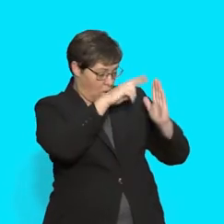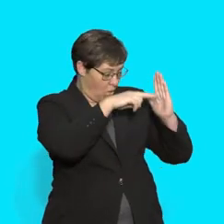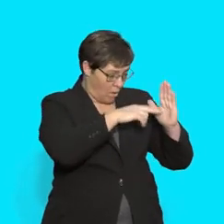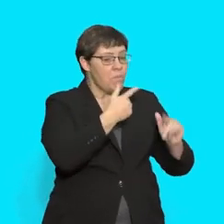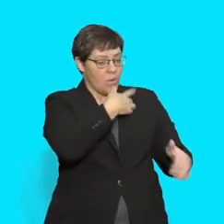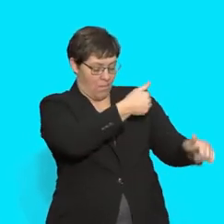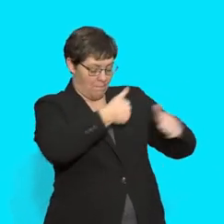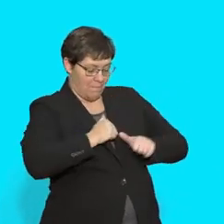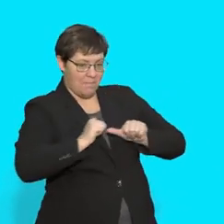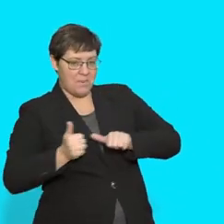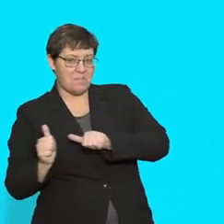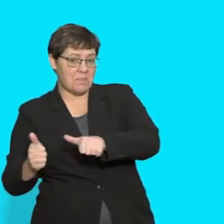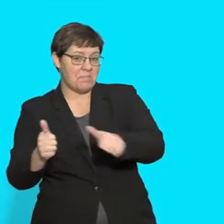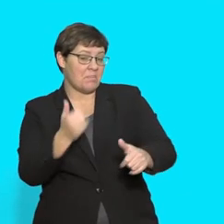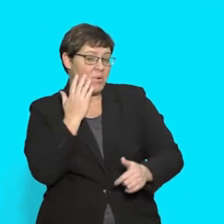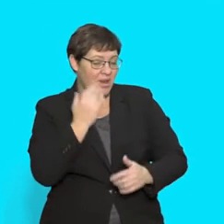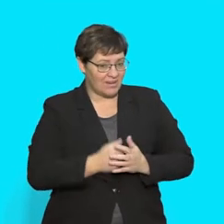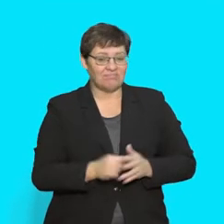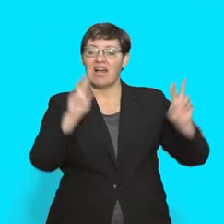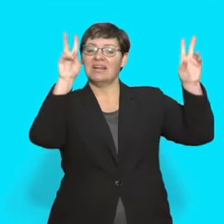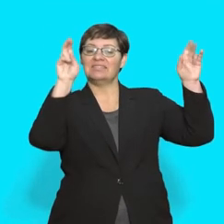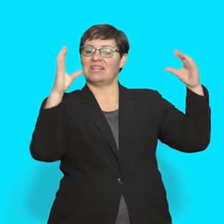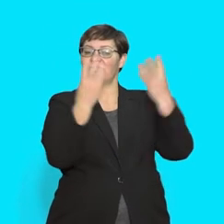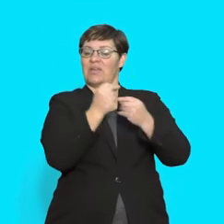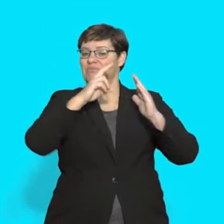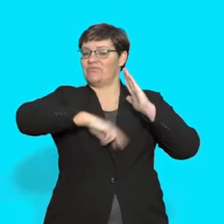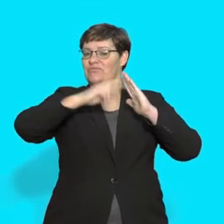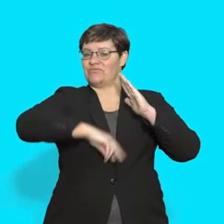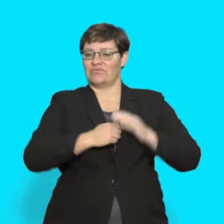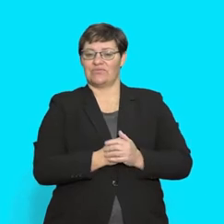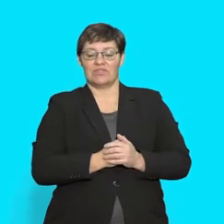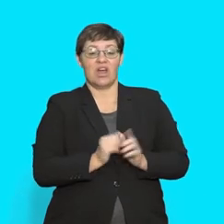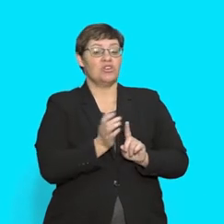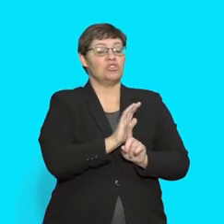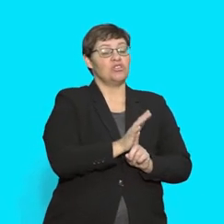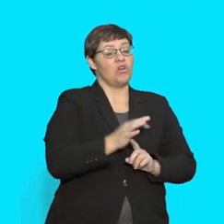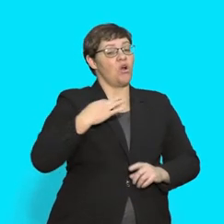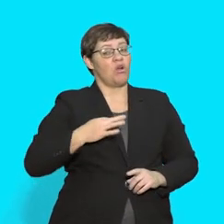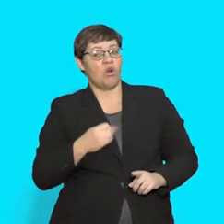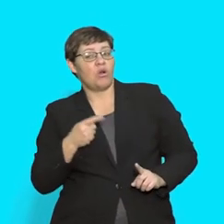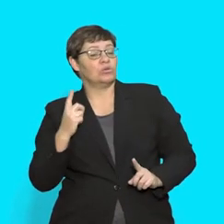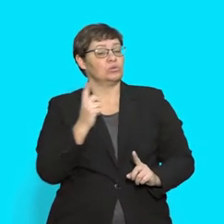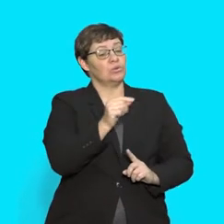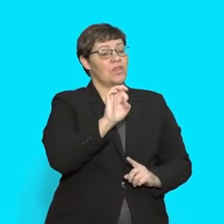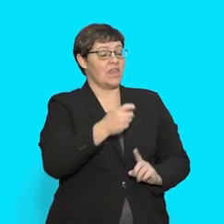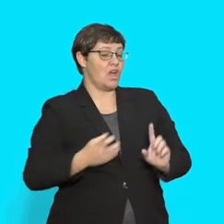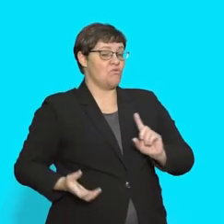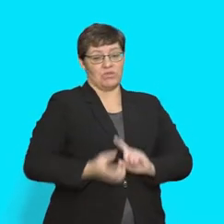turn to read. Let's read the title of the story together. Shadow Girl to the Rescue